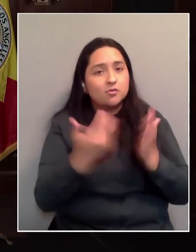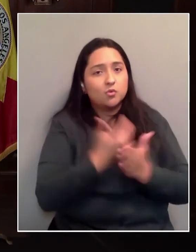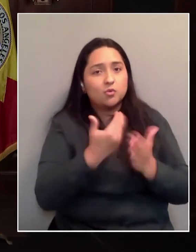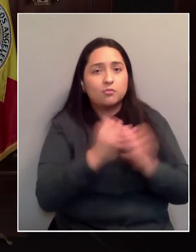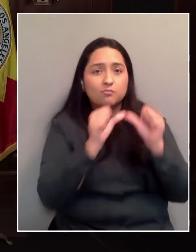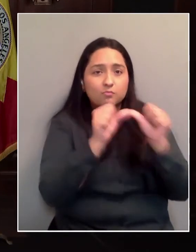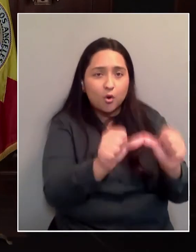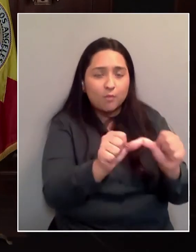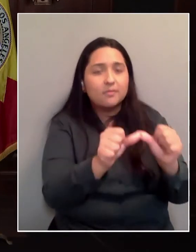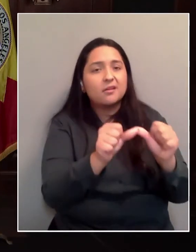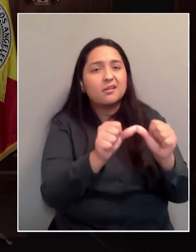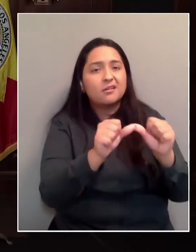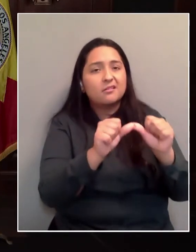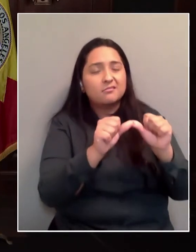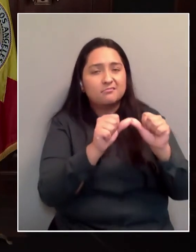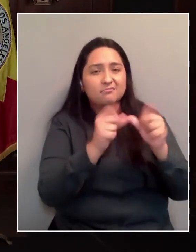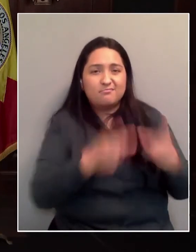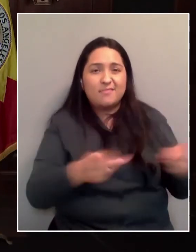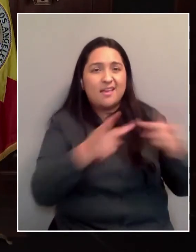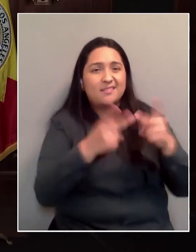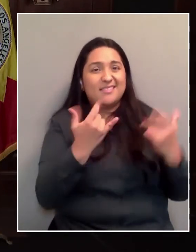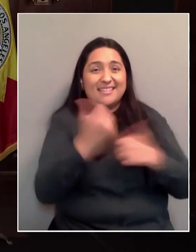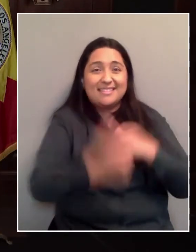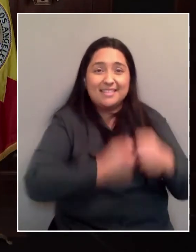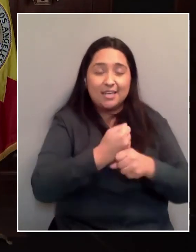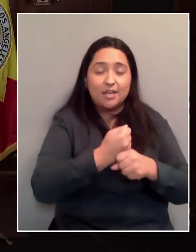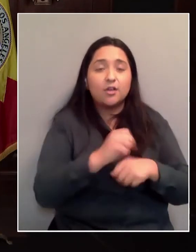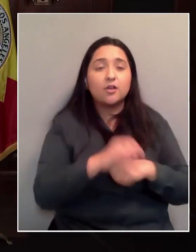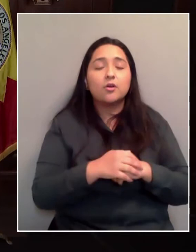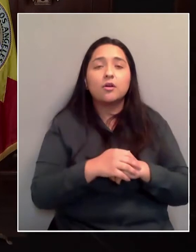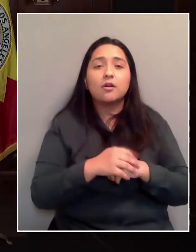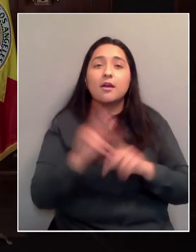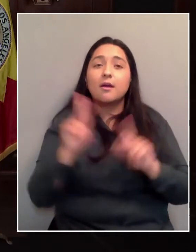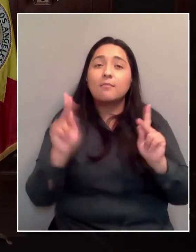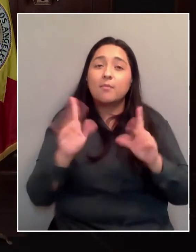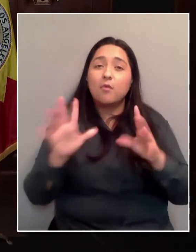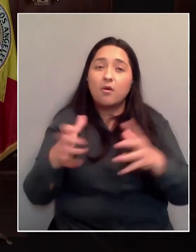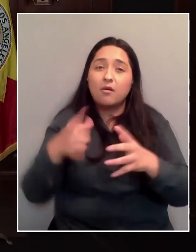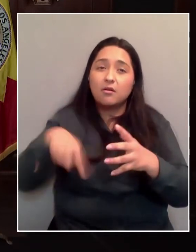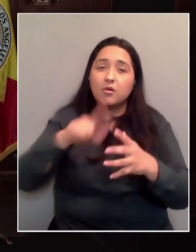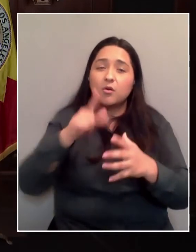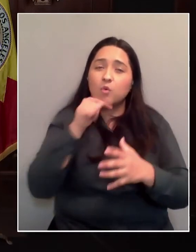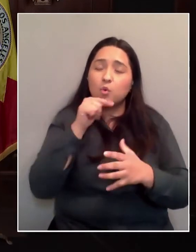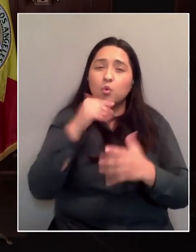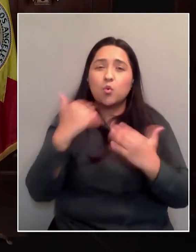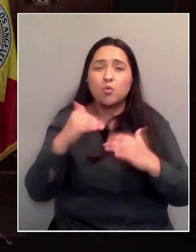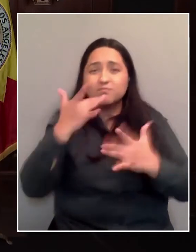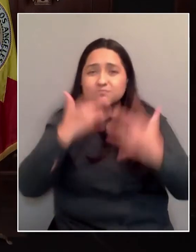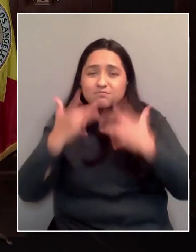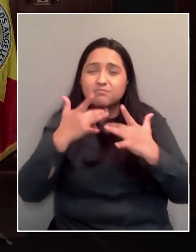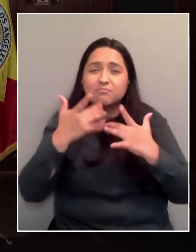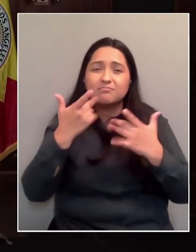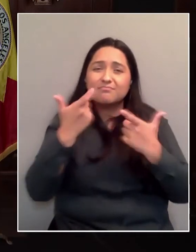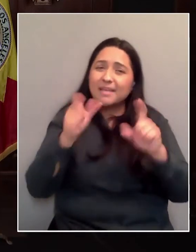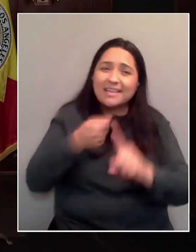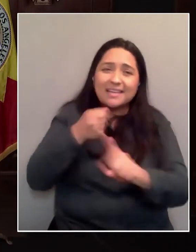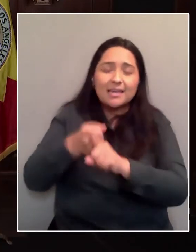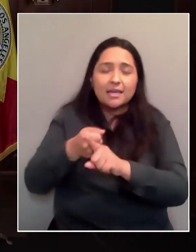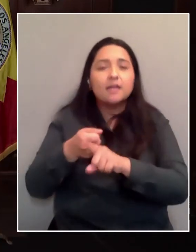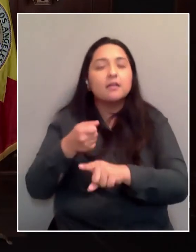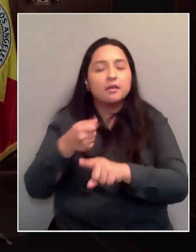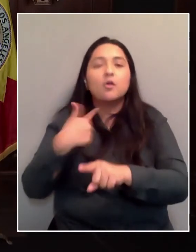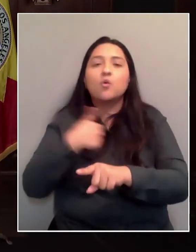those who are the hardest to serve with the greatest need, we are able to then move them into some of the permanent housing that now is